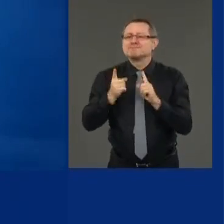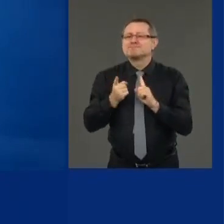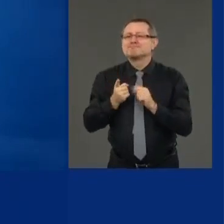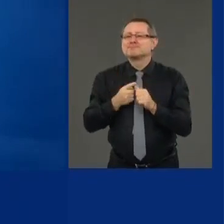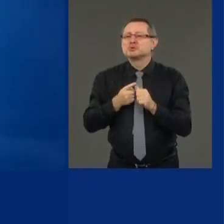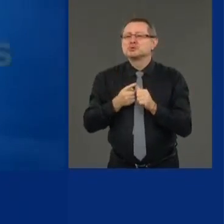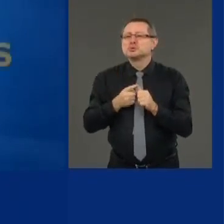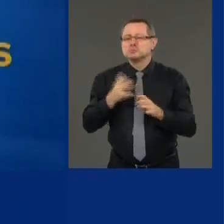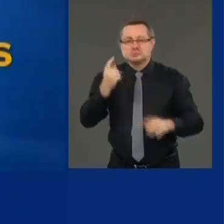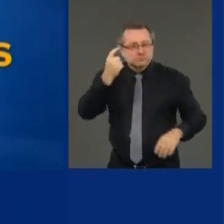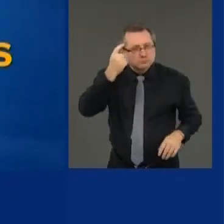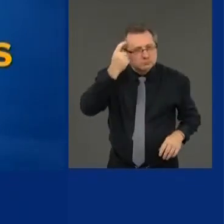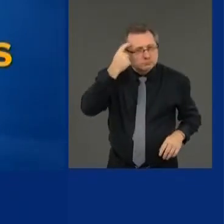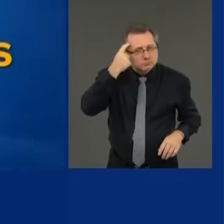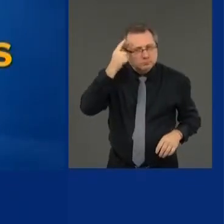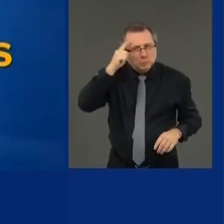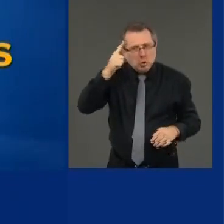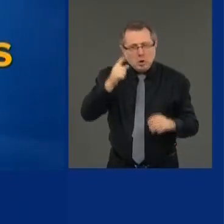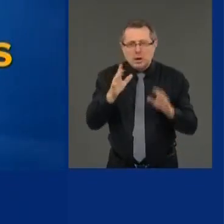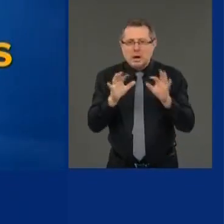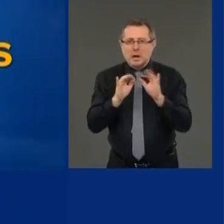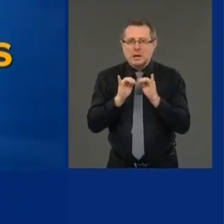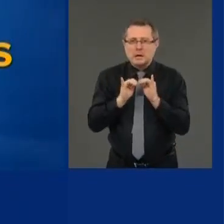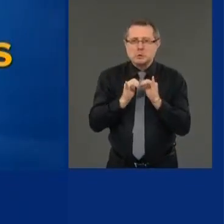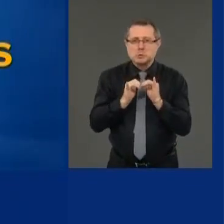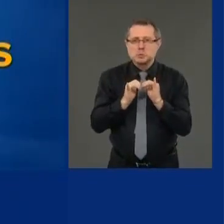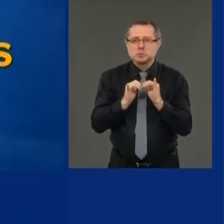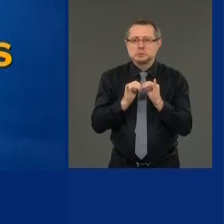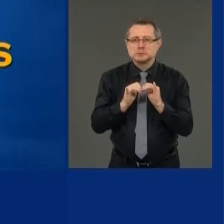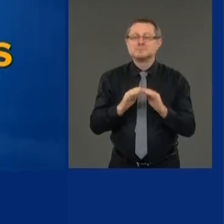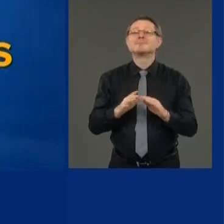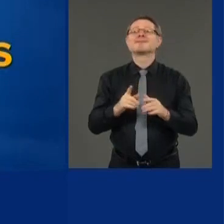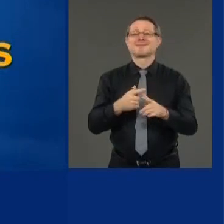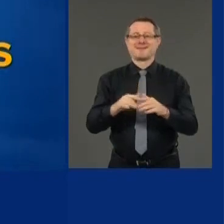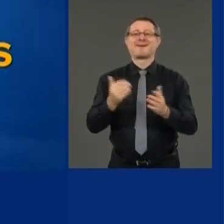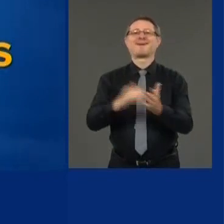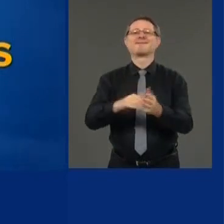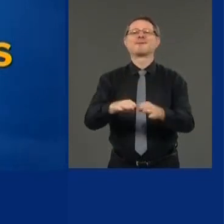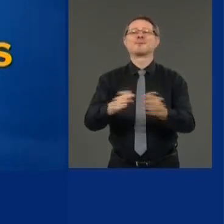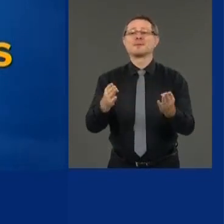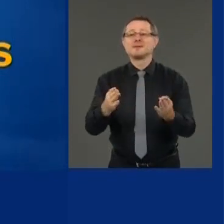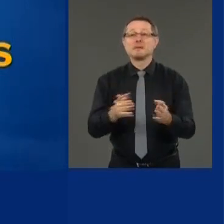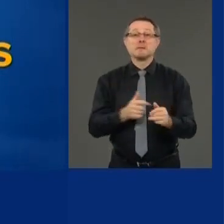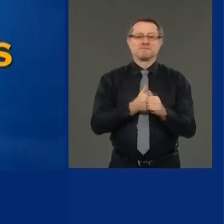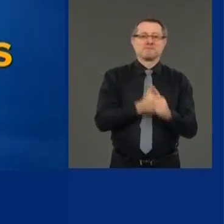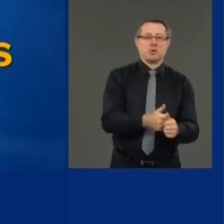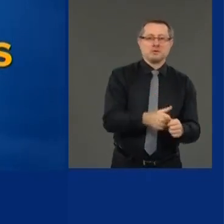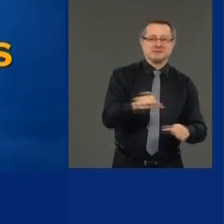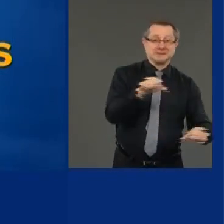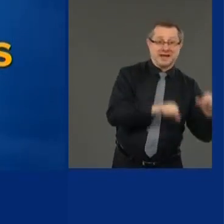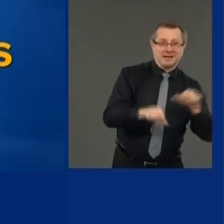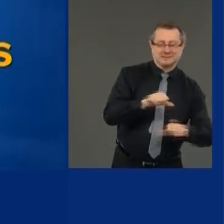how you reopen. You have to follow the science and the metrics. You still have today